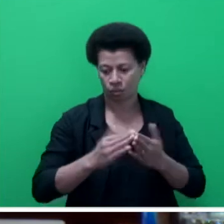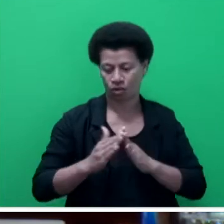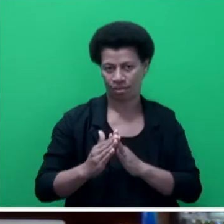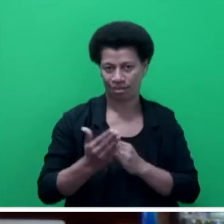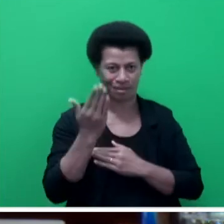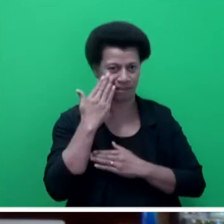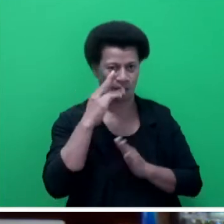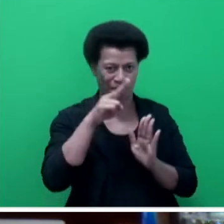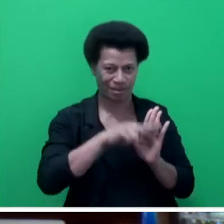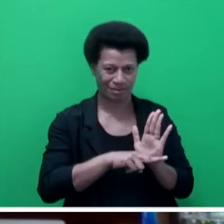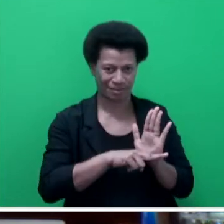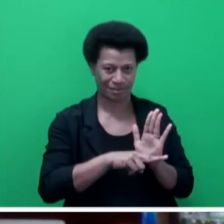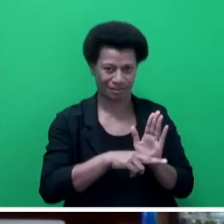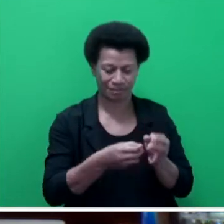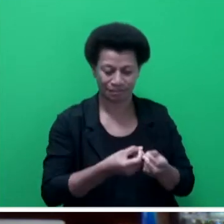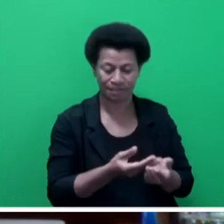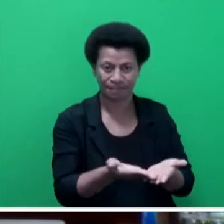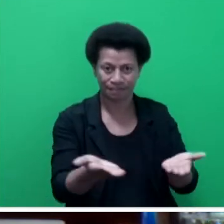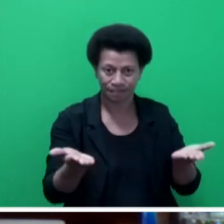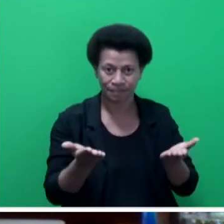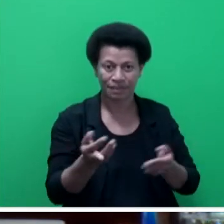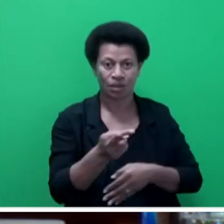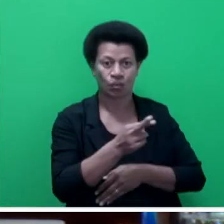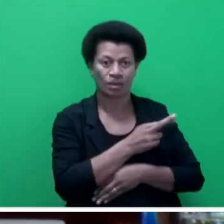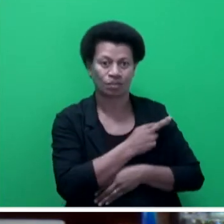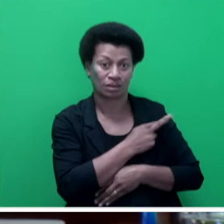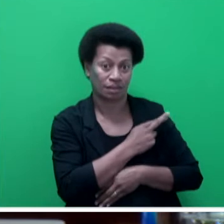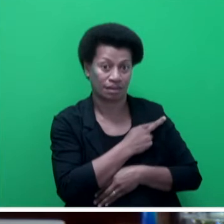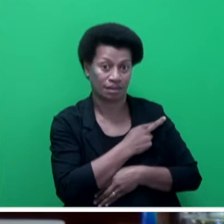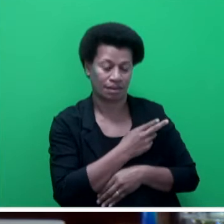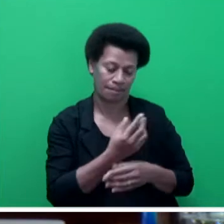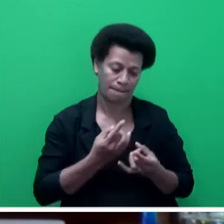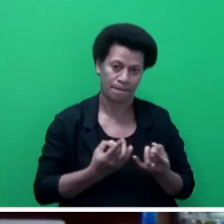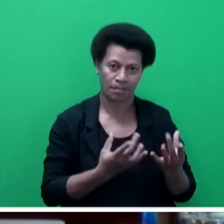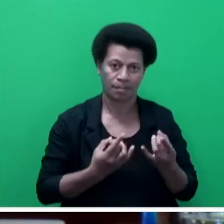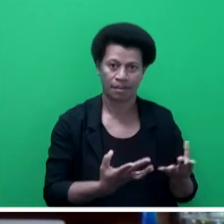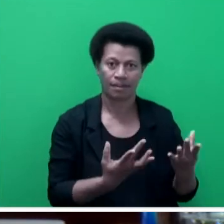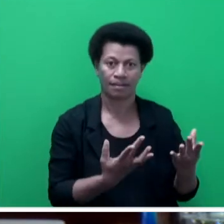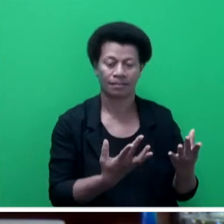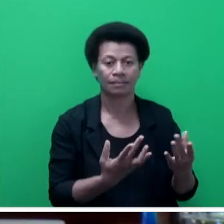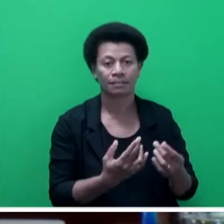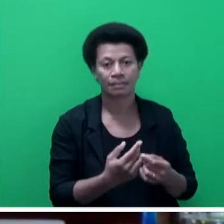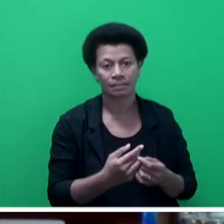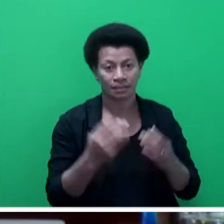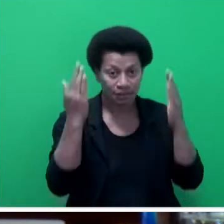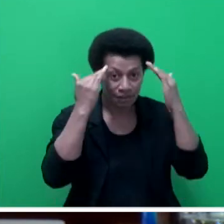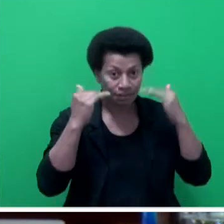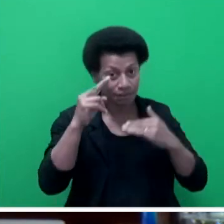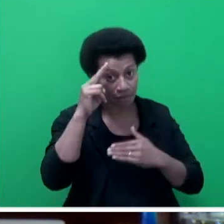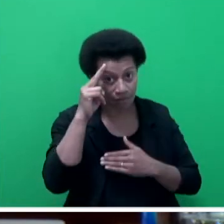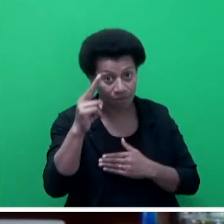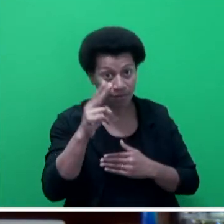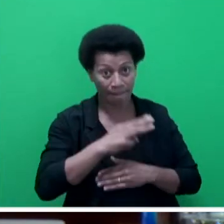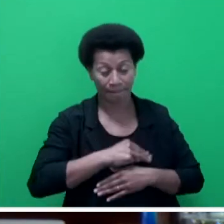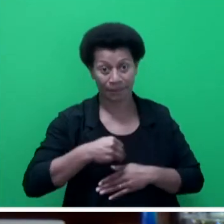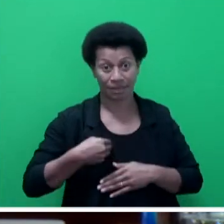and give them a sense of responsibility and preparedness. Mr Speaker, sir, as the Minister